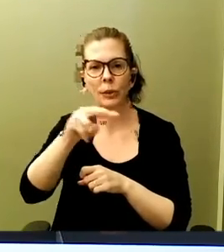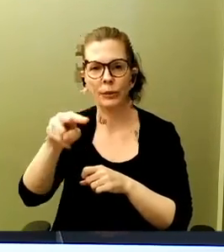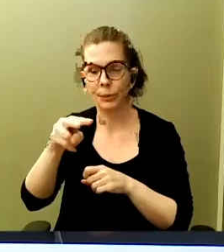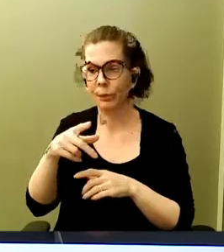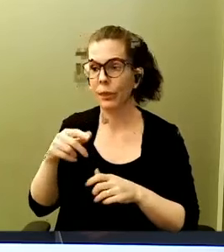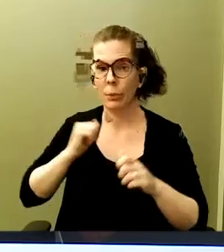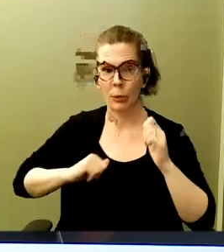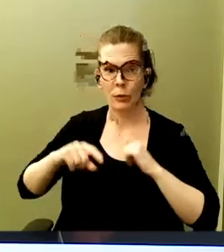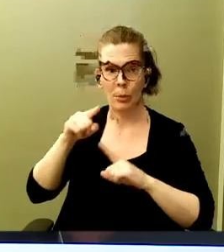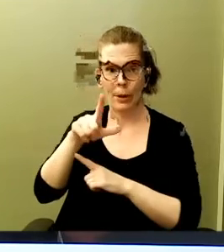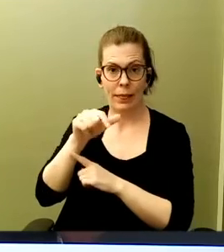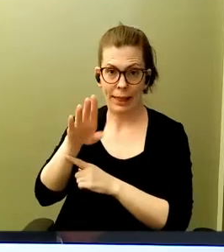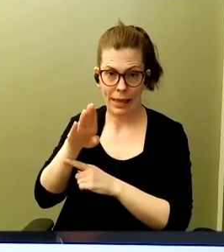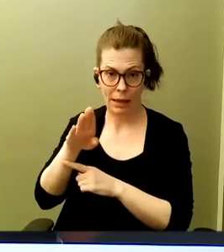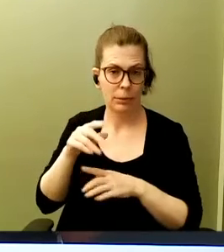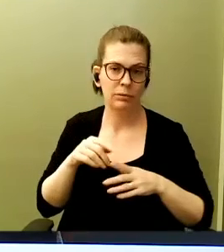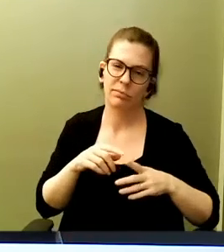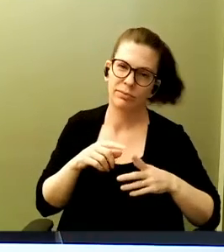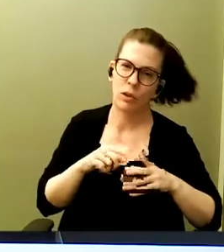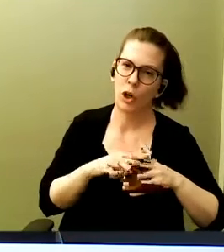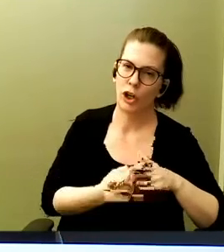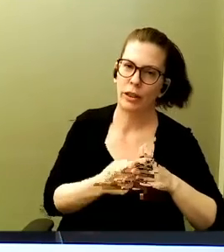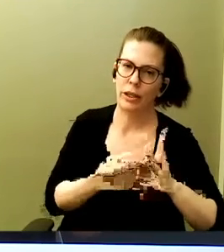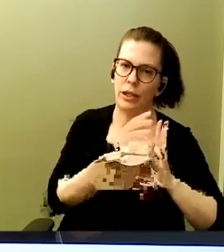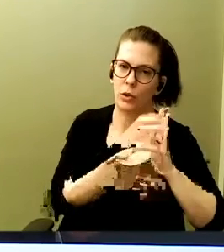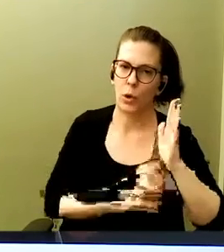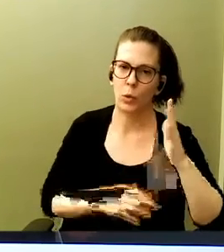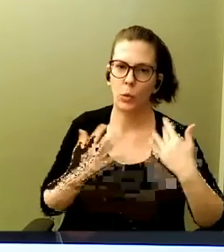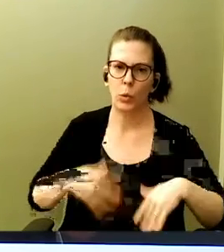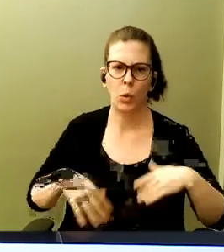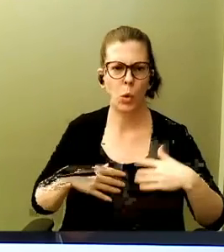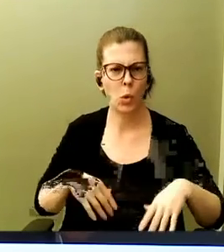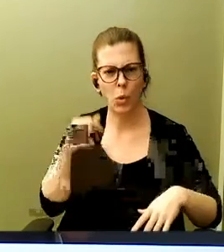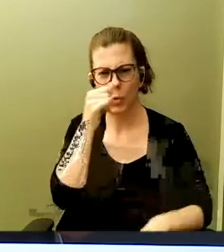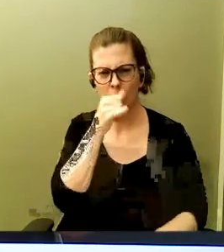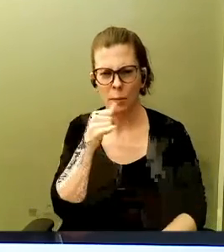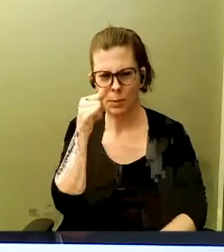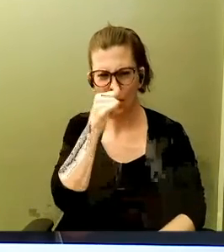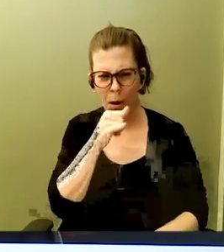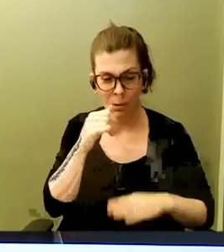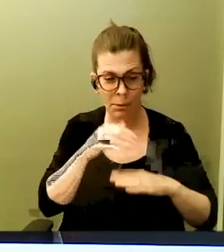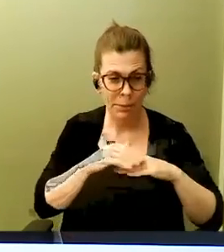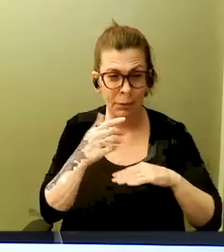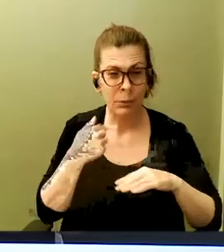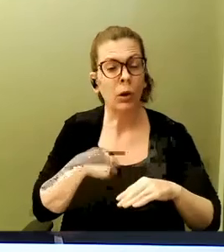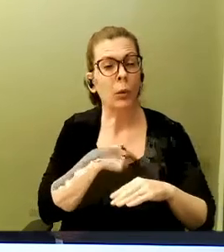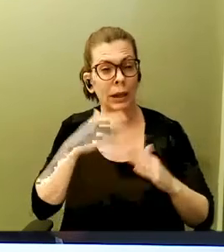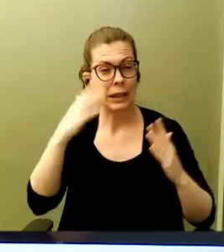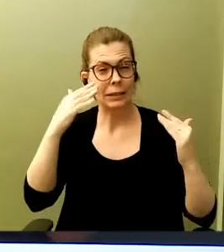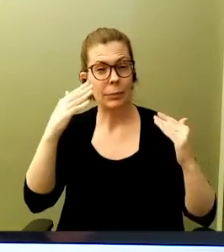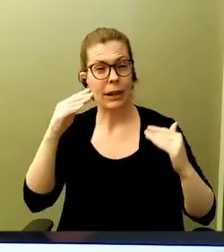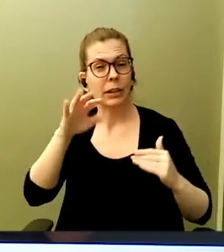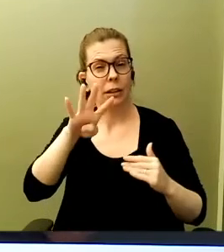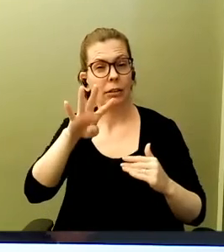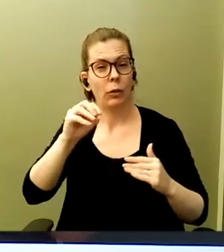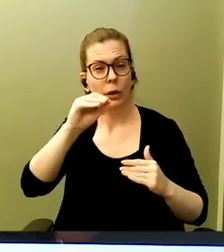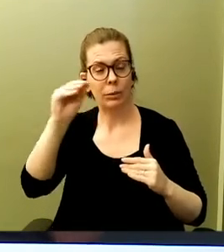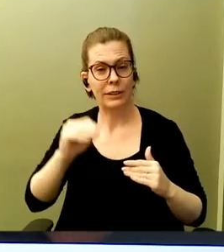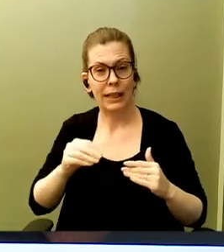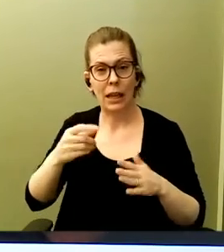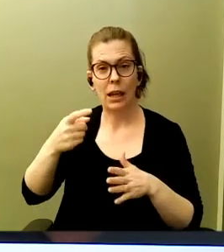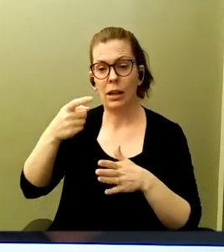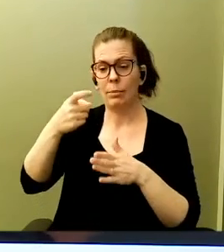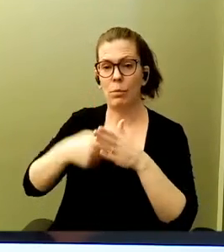early code is phenomenal. I mean, at a minimum, we expect a 40% price performance improvement over